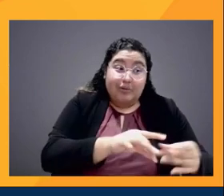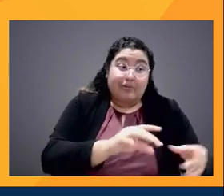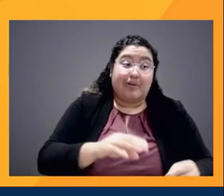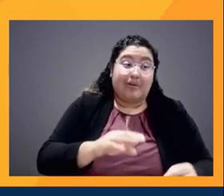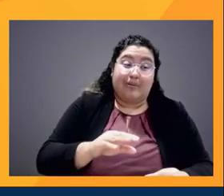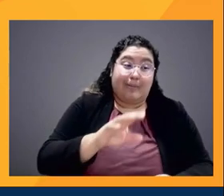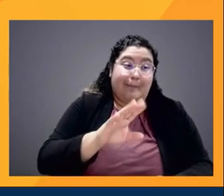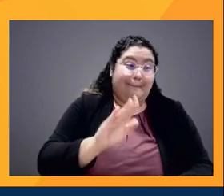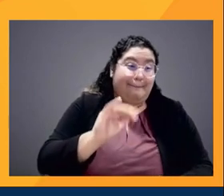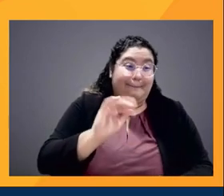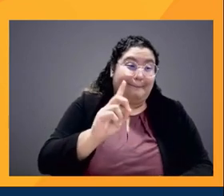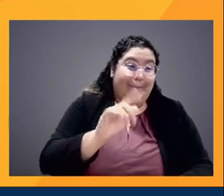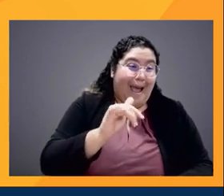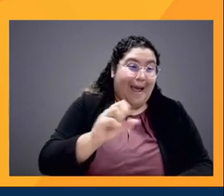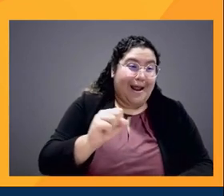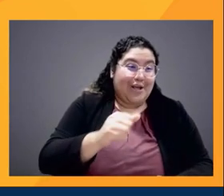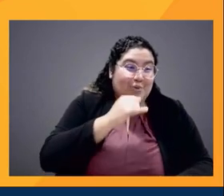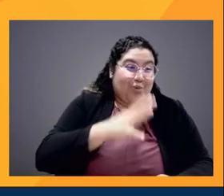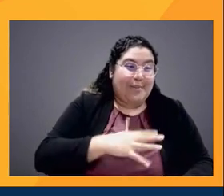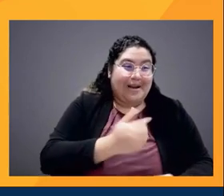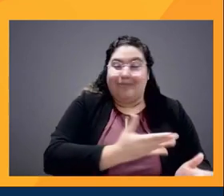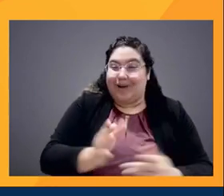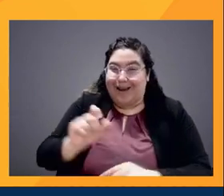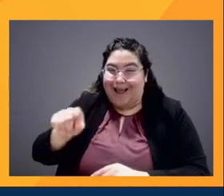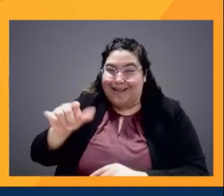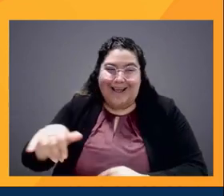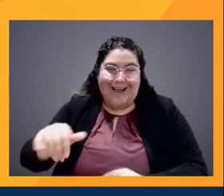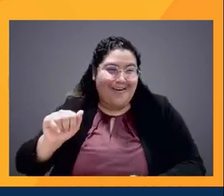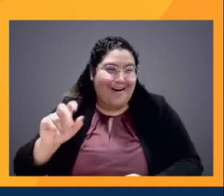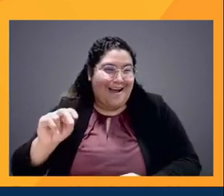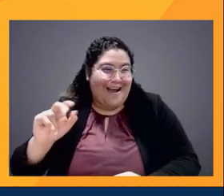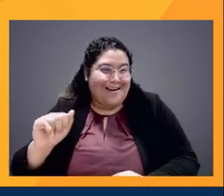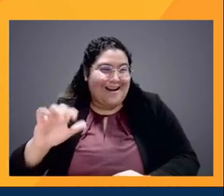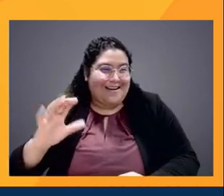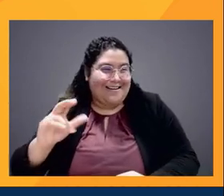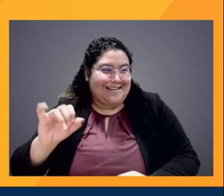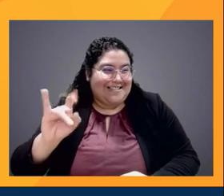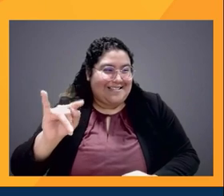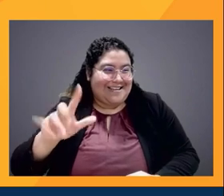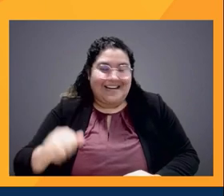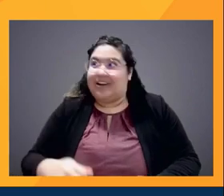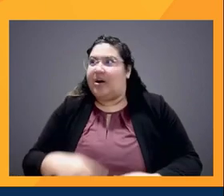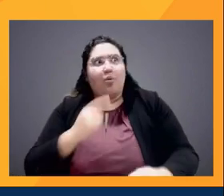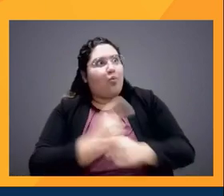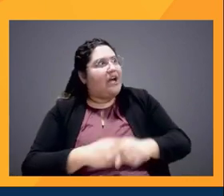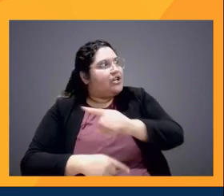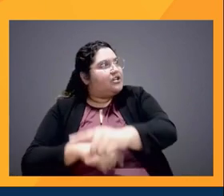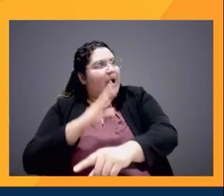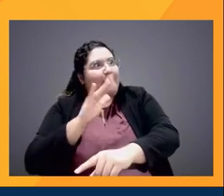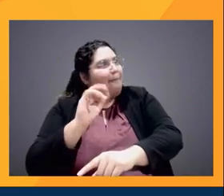Yeah. Nice segue, right? And I'm like, she's just such a badass, right? Like right away.